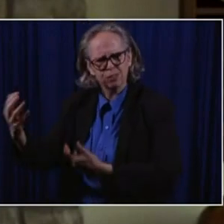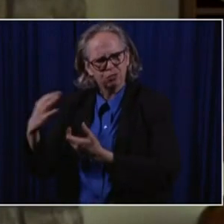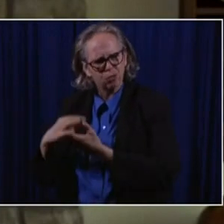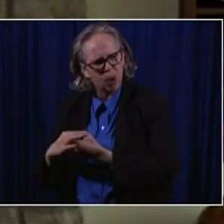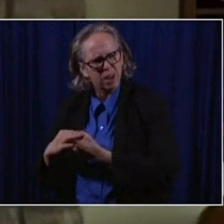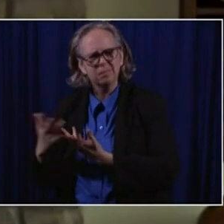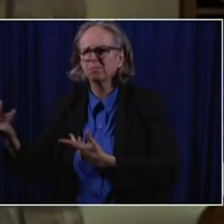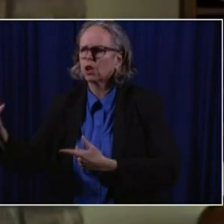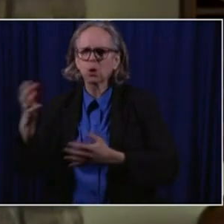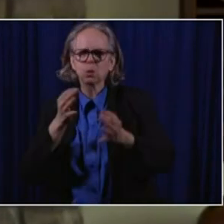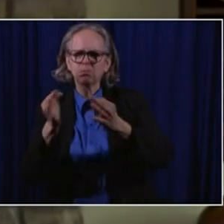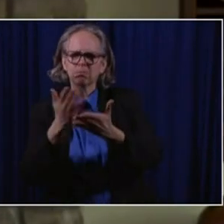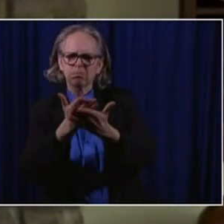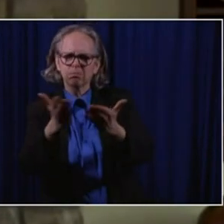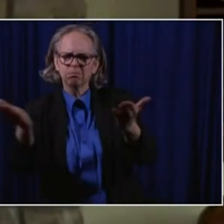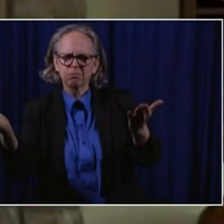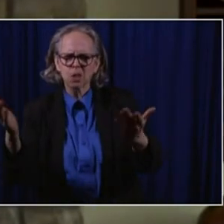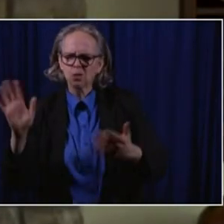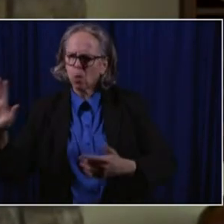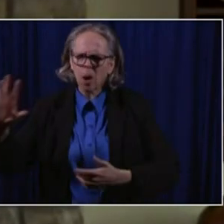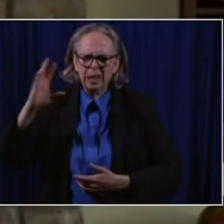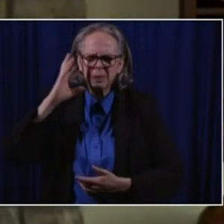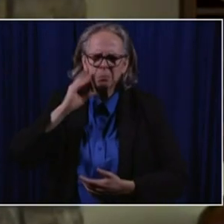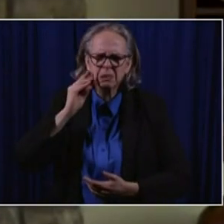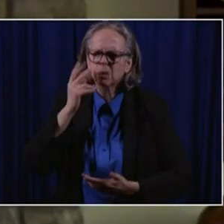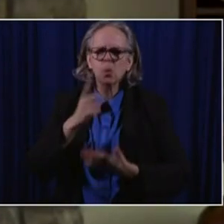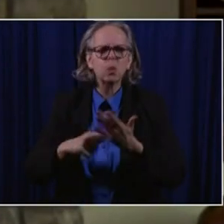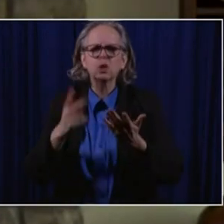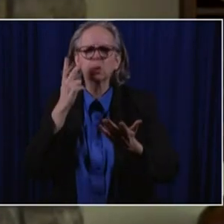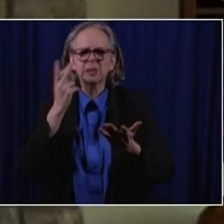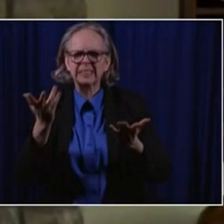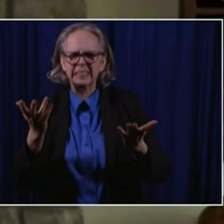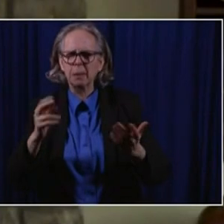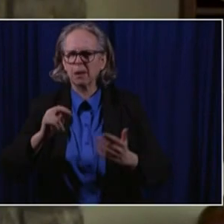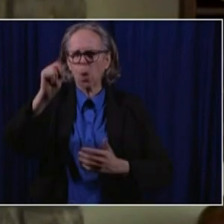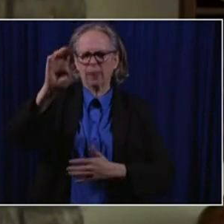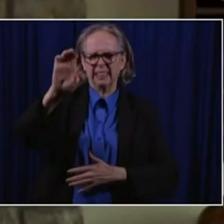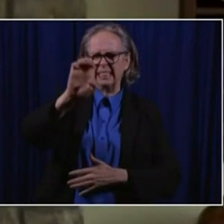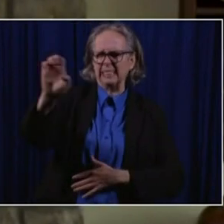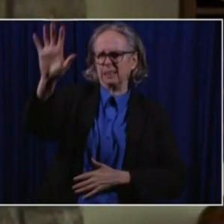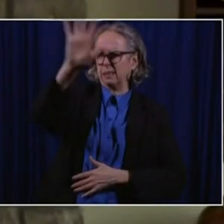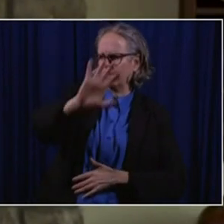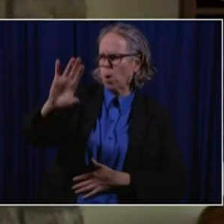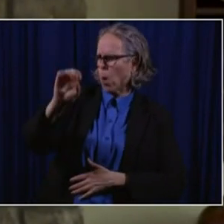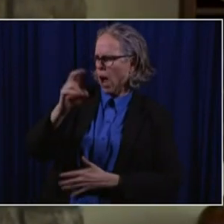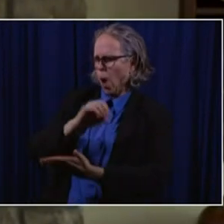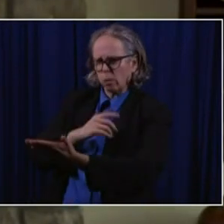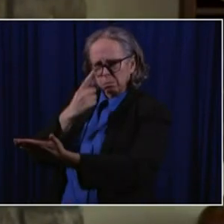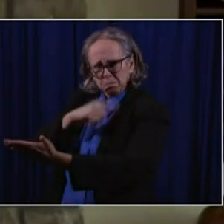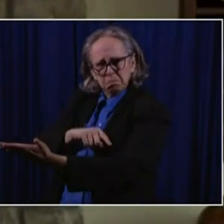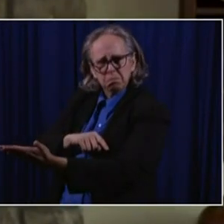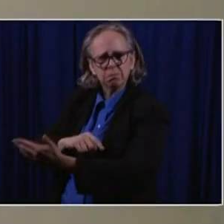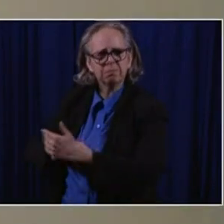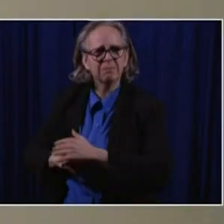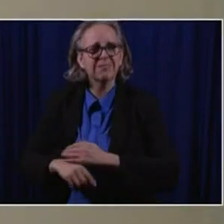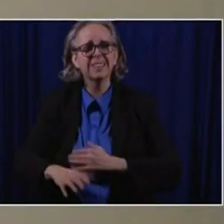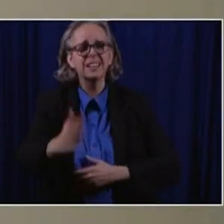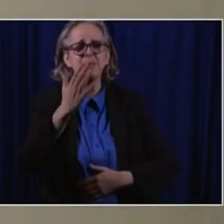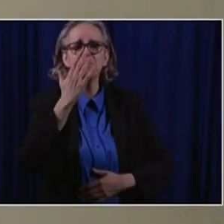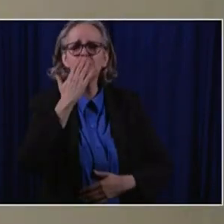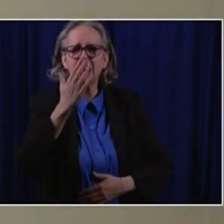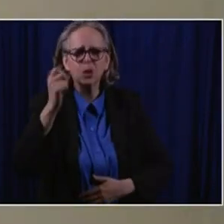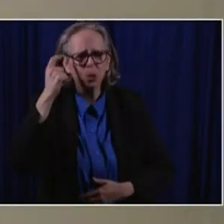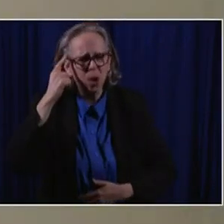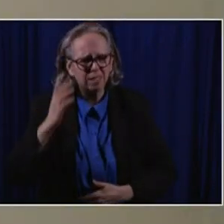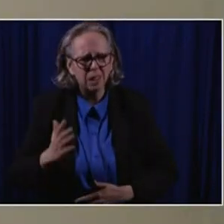bit about what, you know, what you're seeing in the Eastern part of the state. Sure. Uh, thank you, governor. And thank you for reaching out to the people of